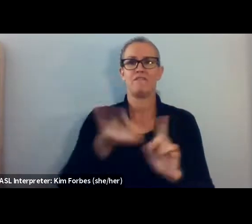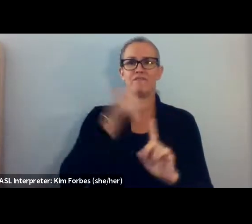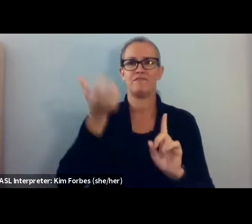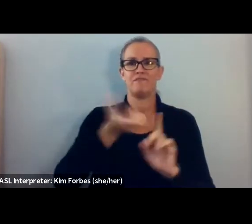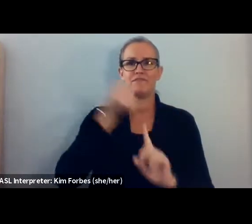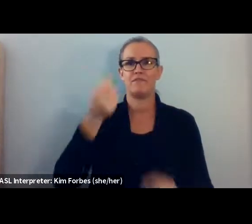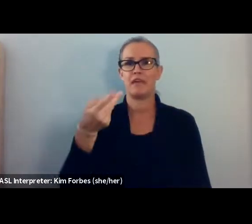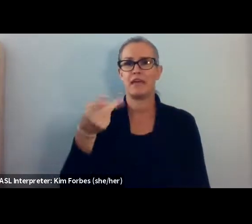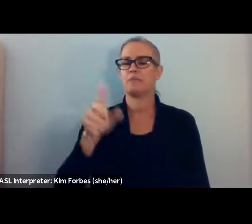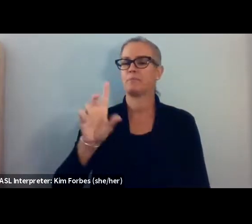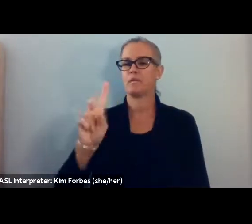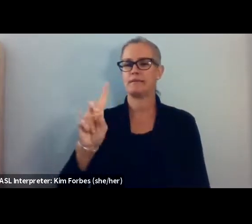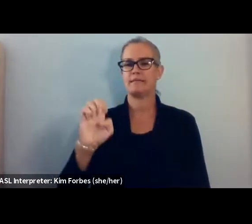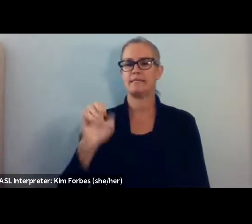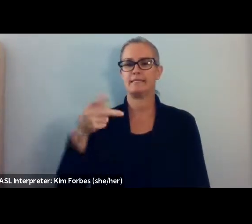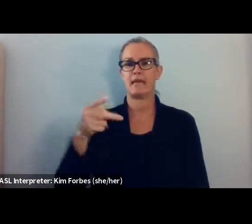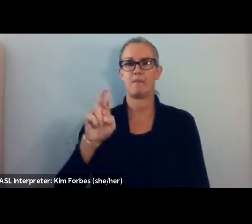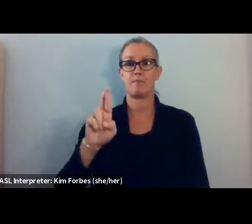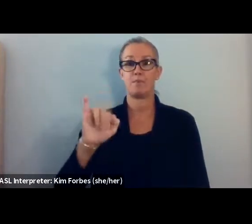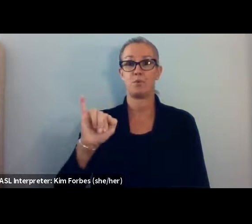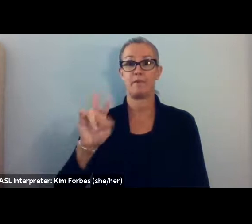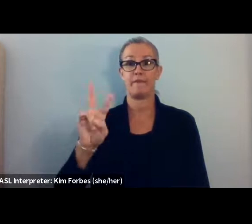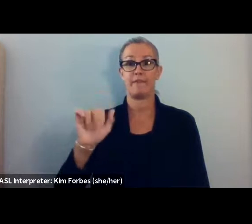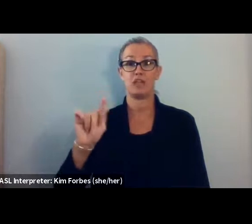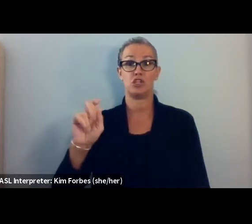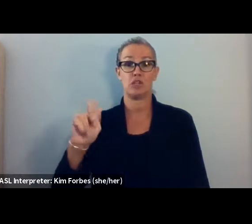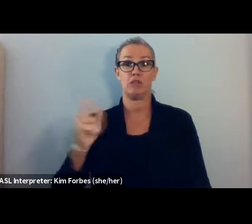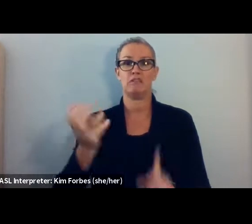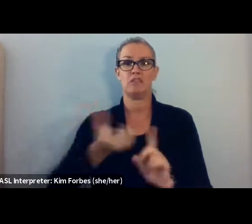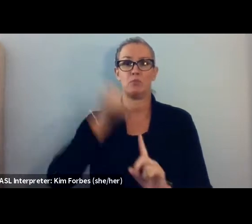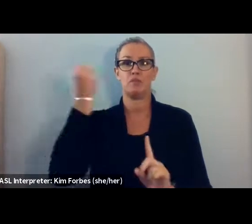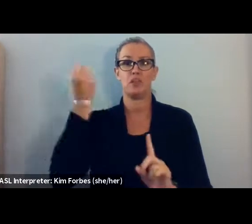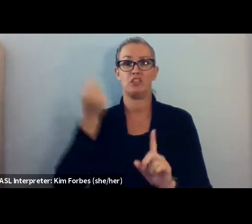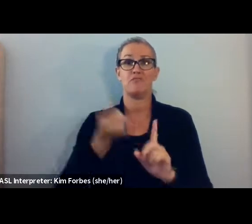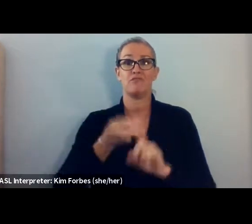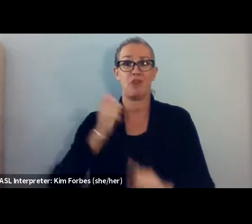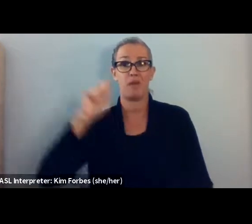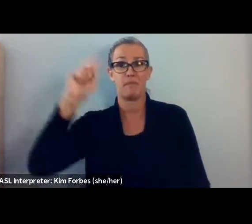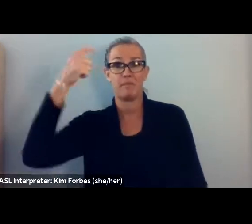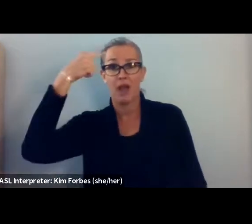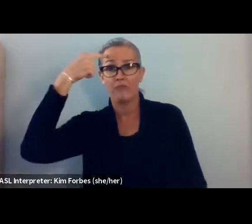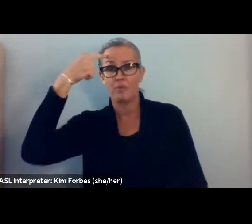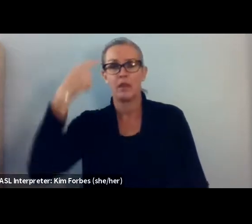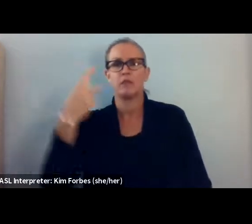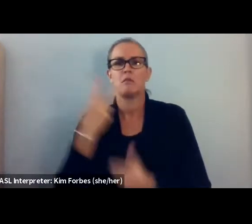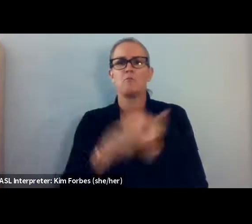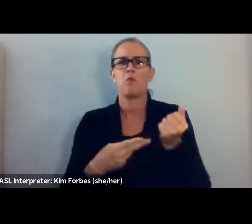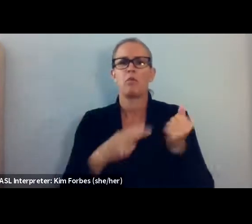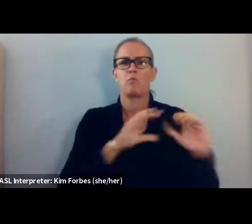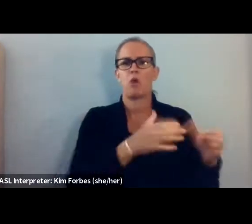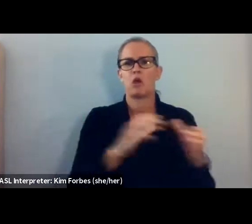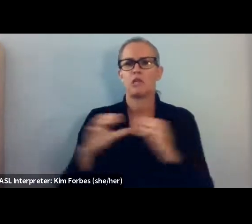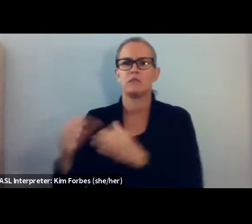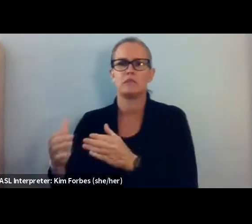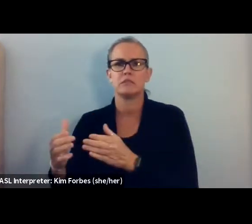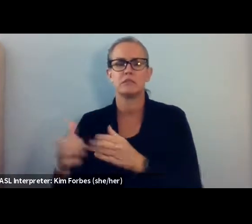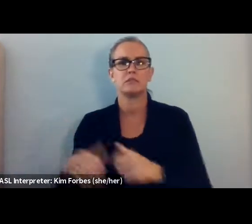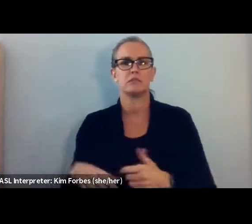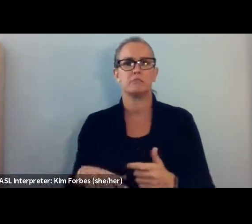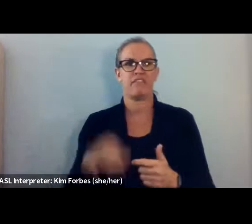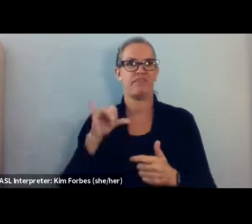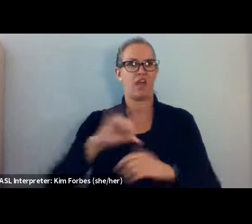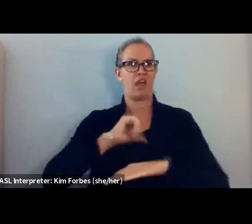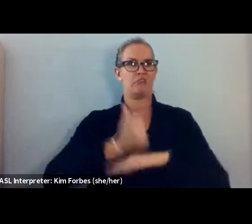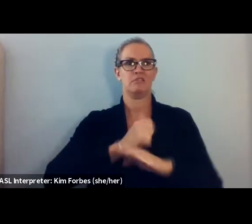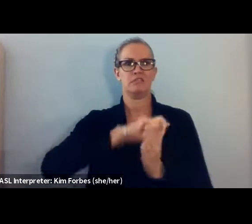by policies that come out of both Democratic administrations and Republican administrations designed to keep